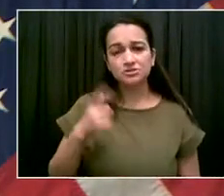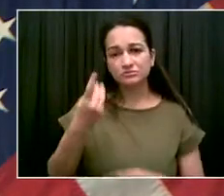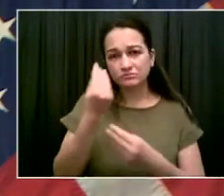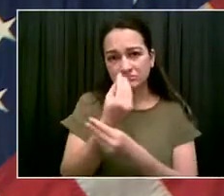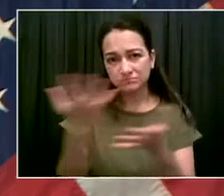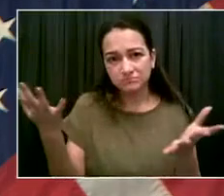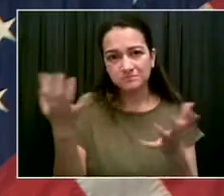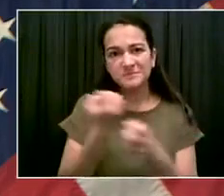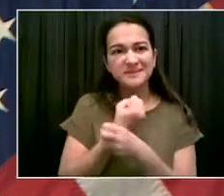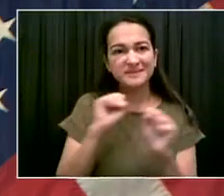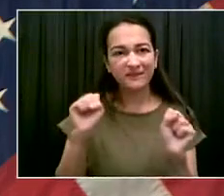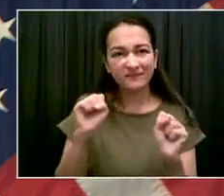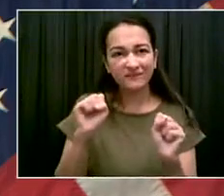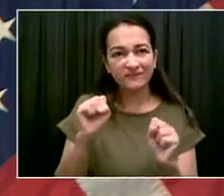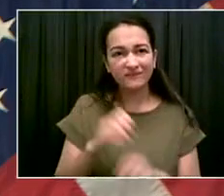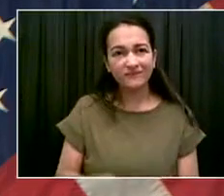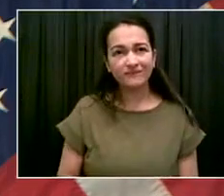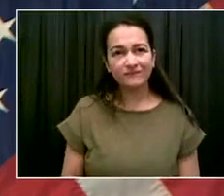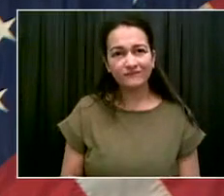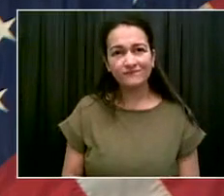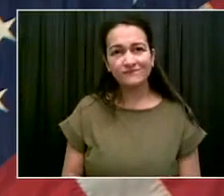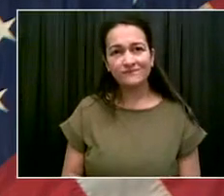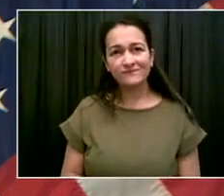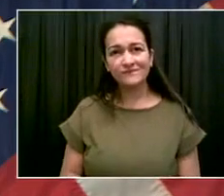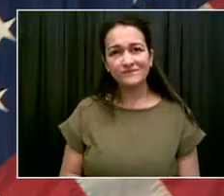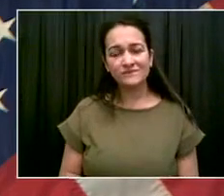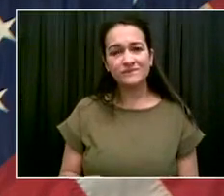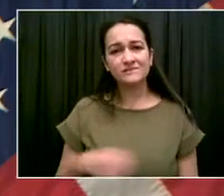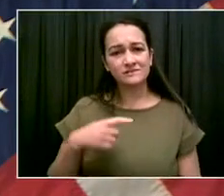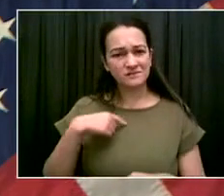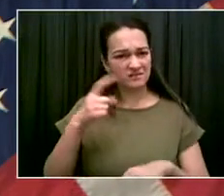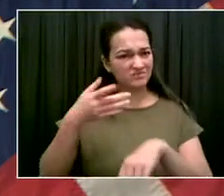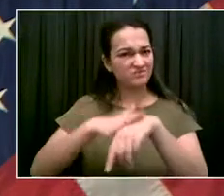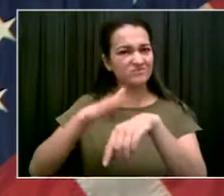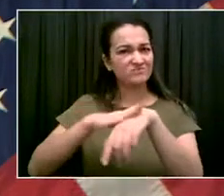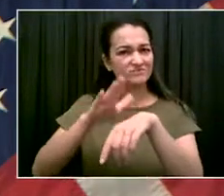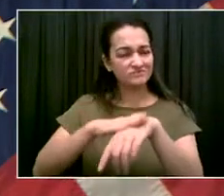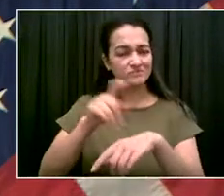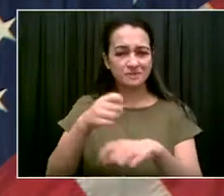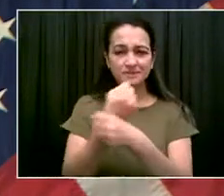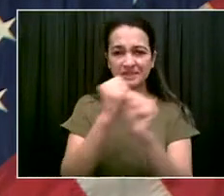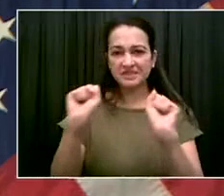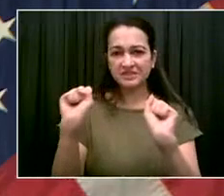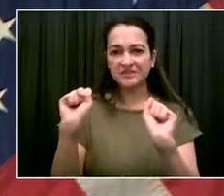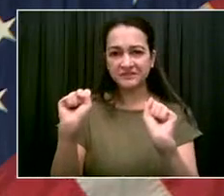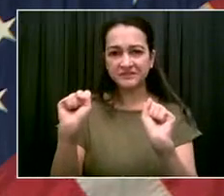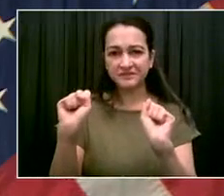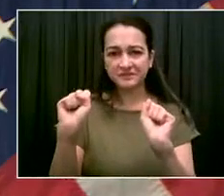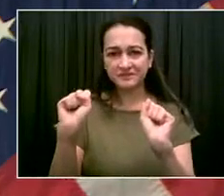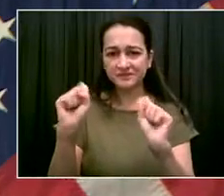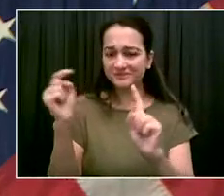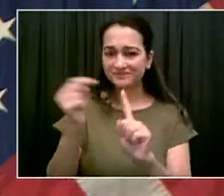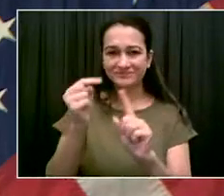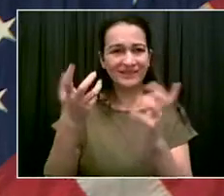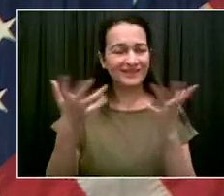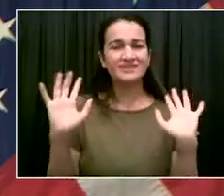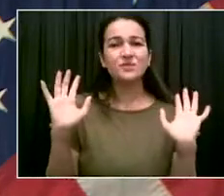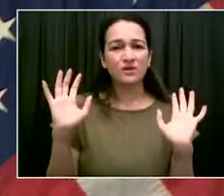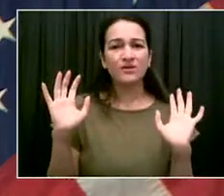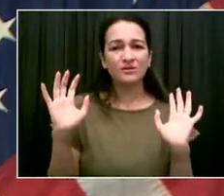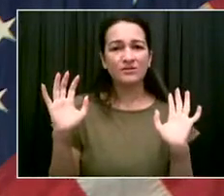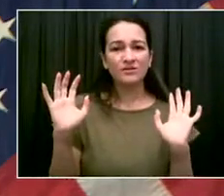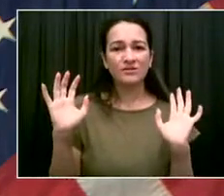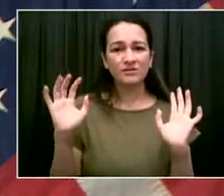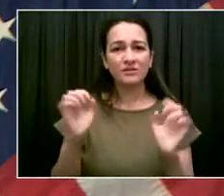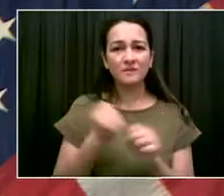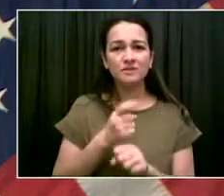this is a safety message. So the priority here is safety. Please exercise caution and make good decisions. I